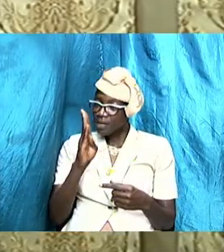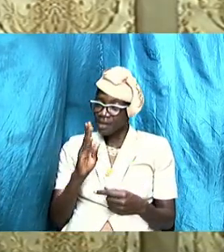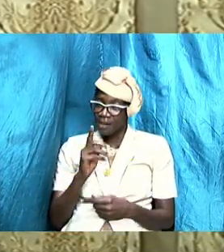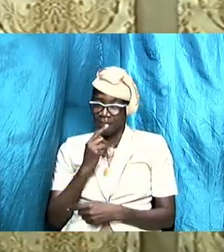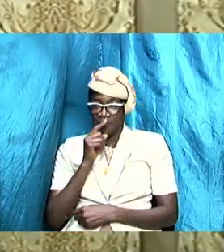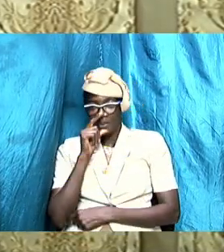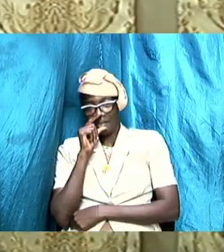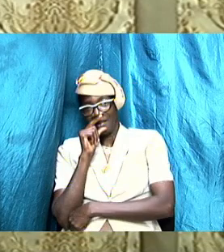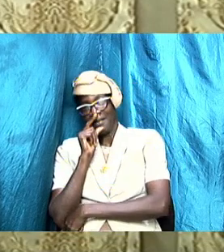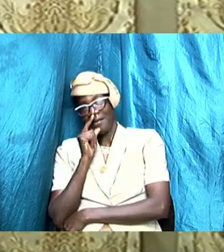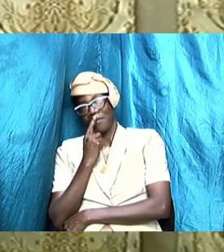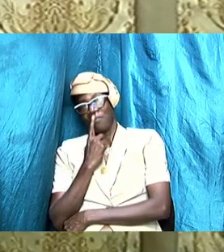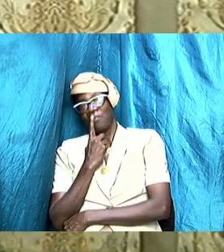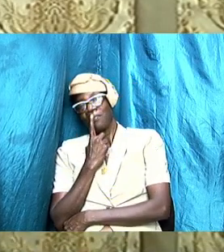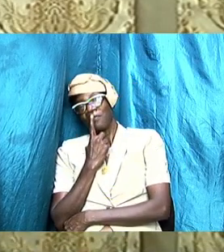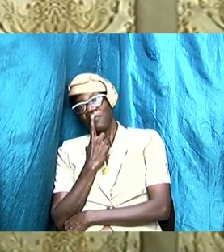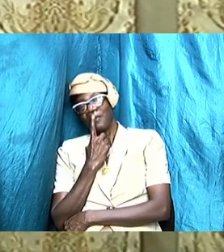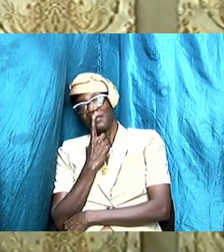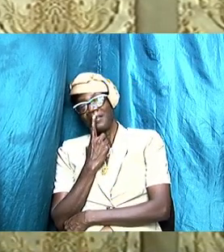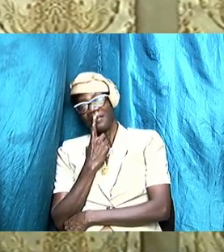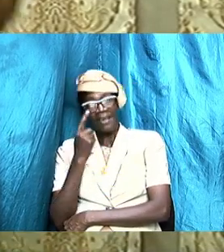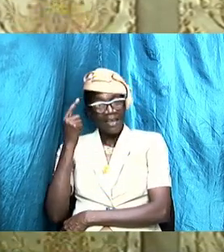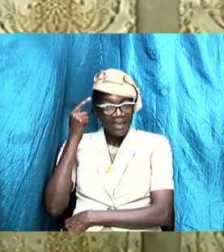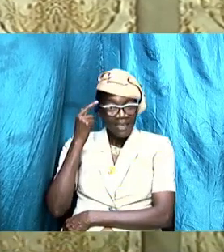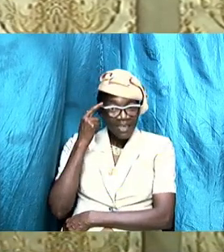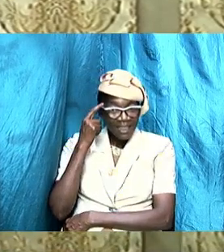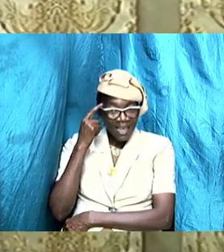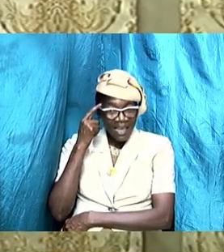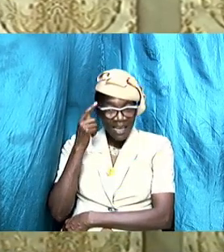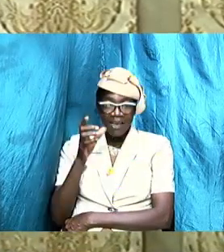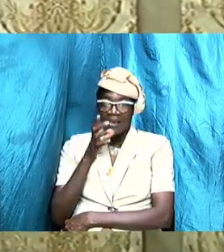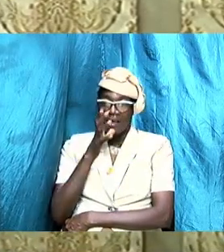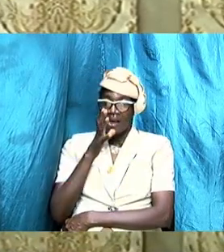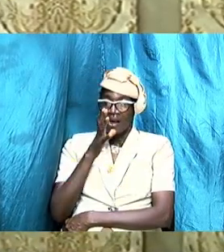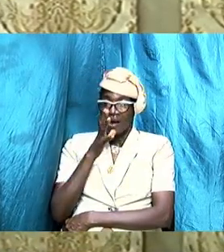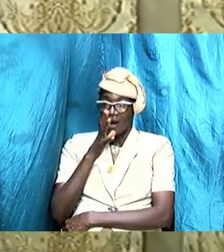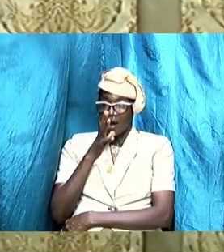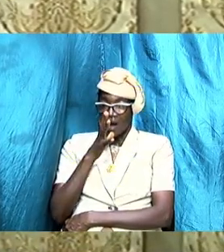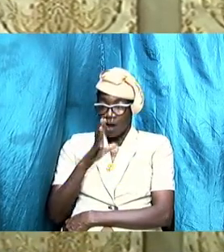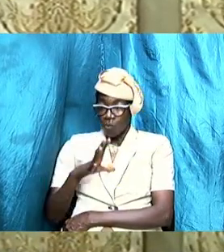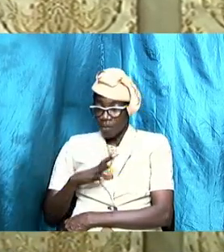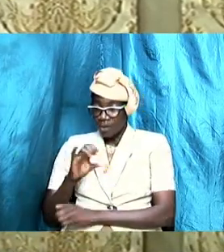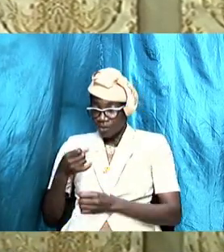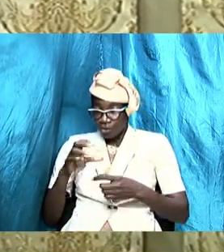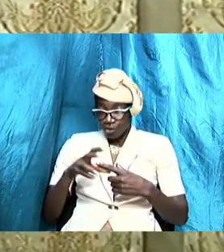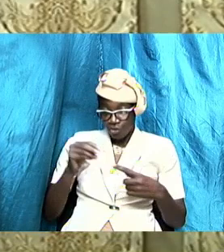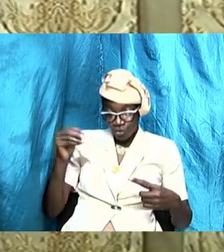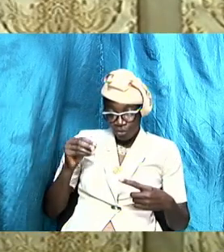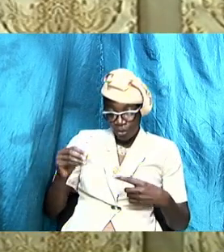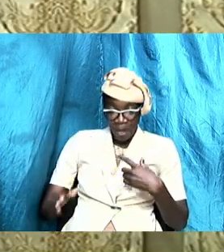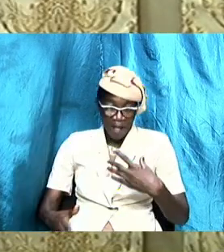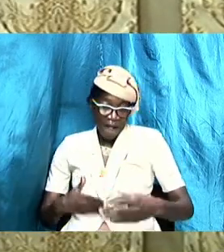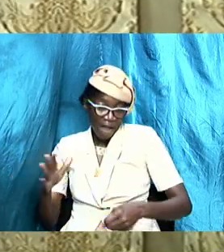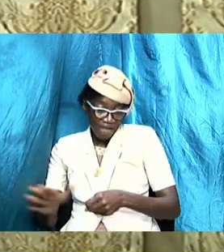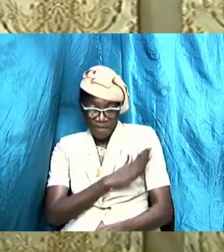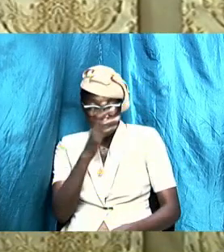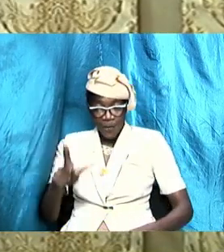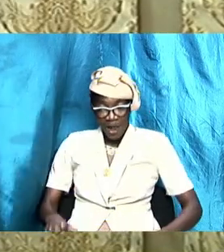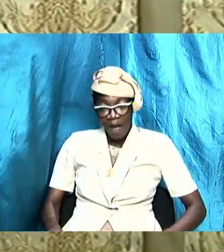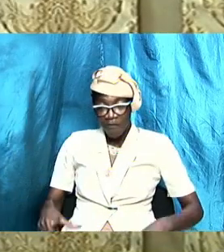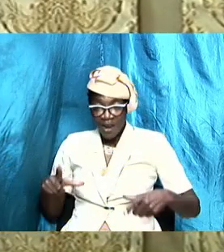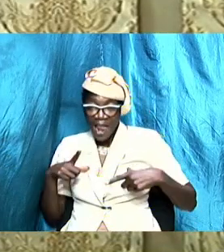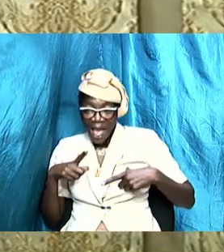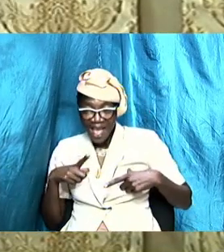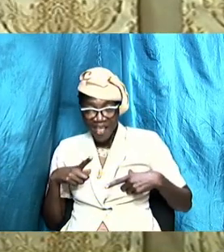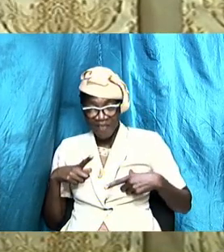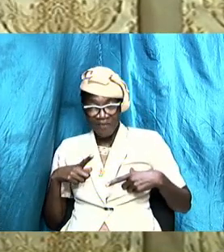you think a woman just choose to be full of life and extroverted we didn't get to choose who we want to